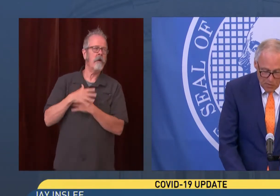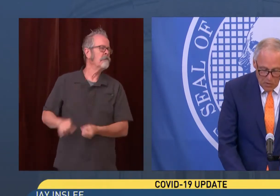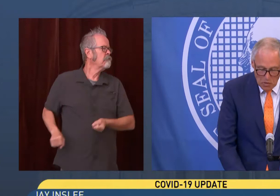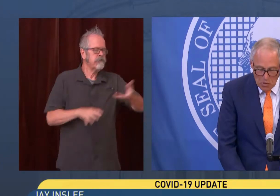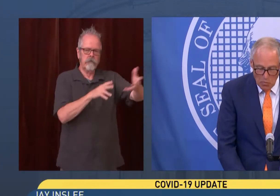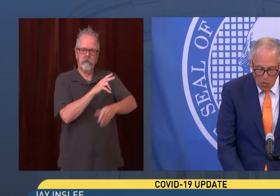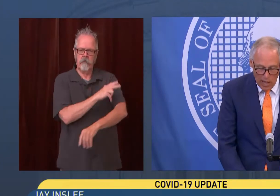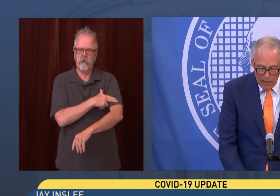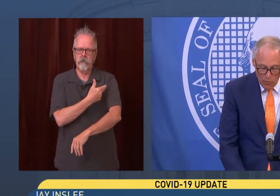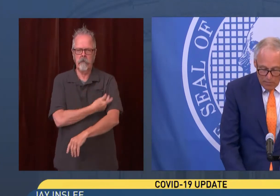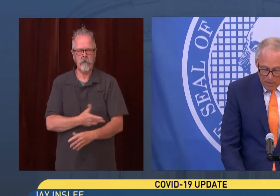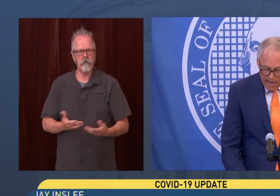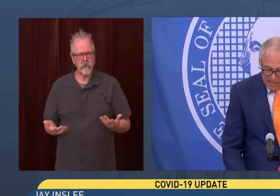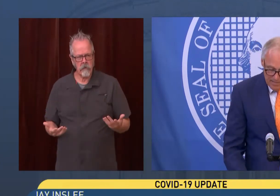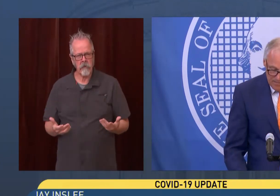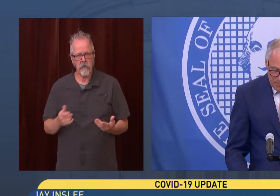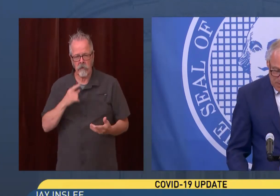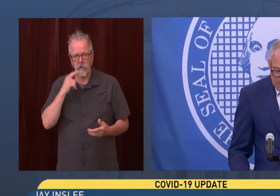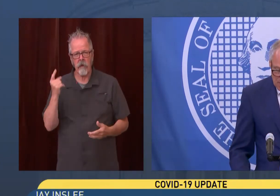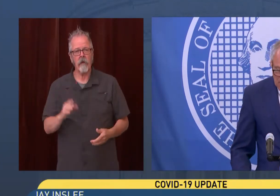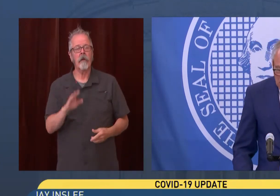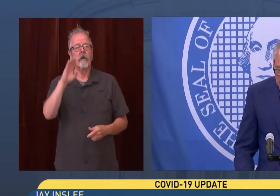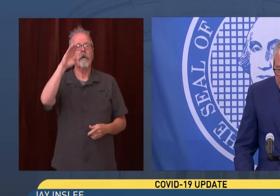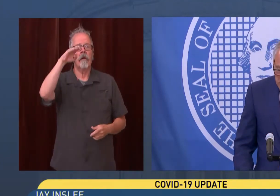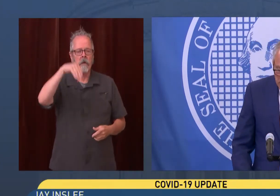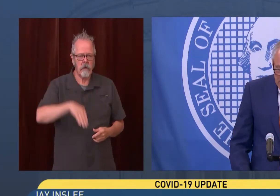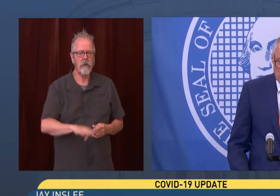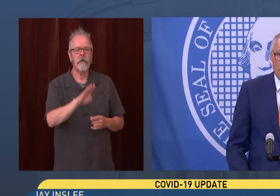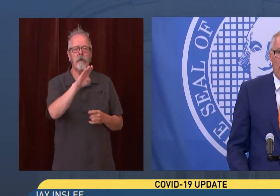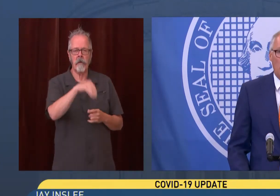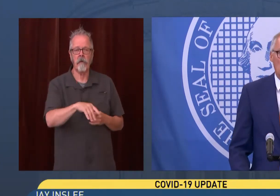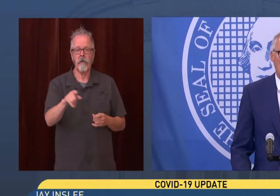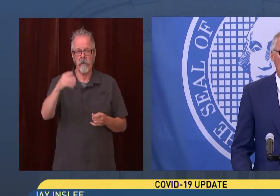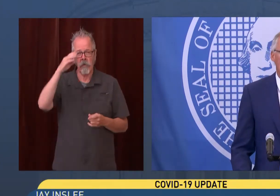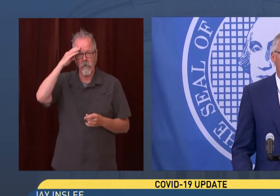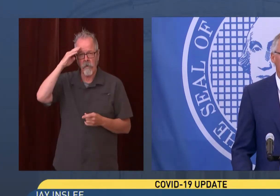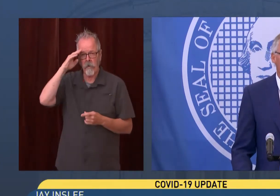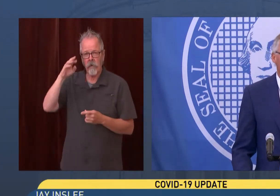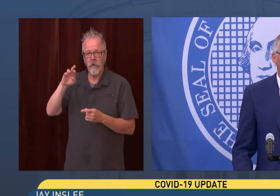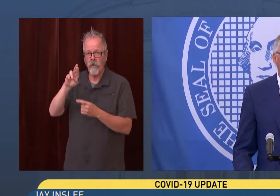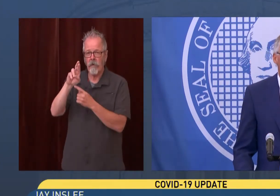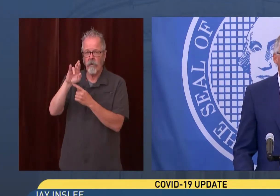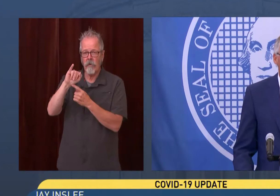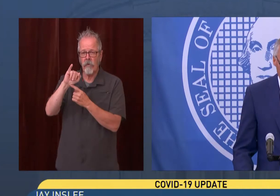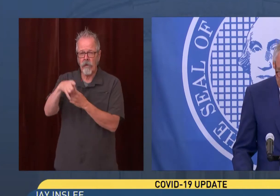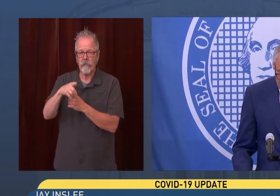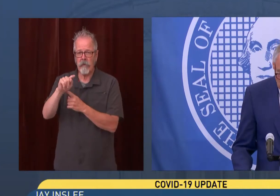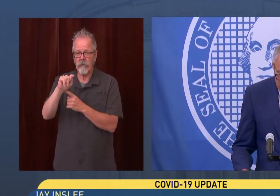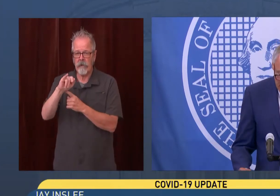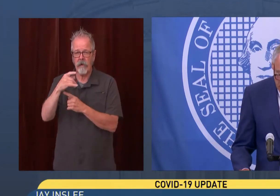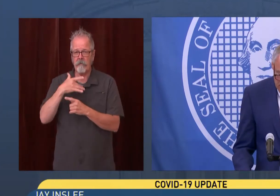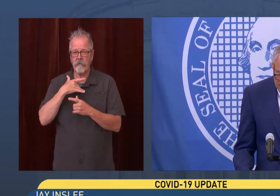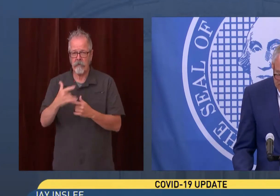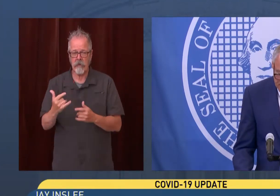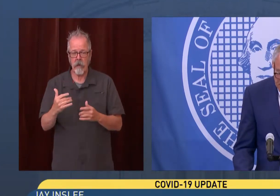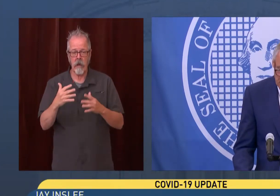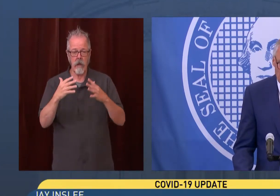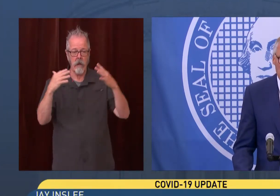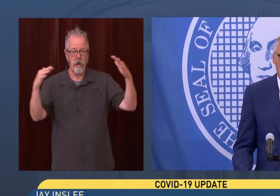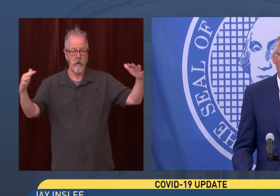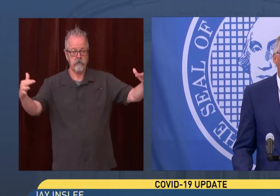but this is more like a riptide. We hit some major milestones in the summer, but we can't go backwards.